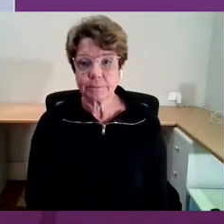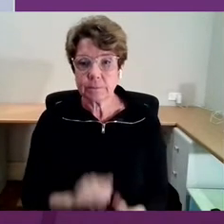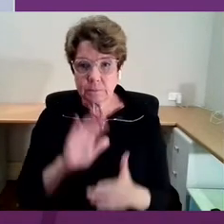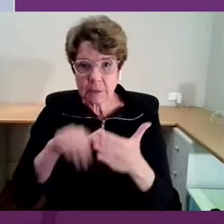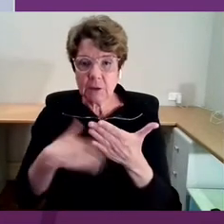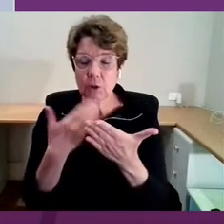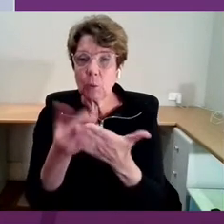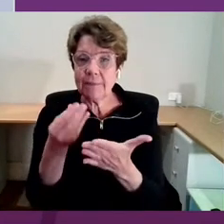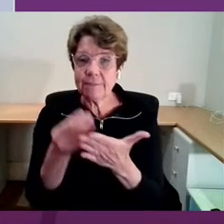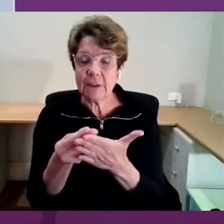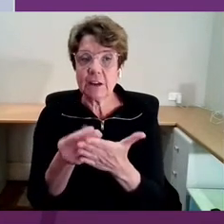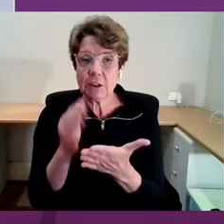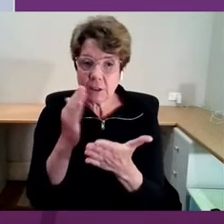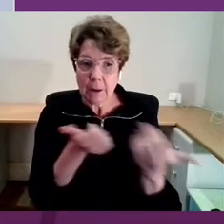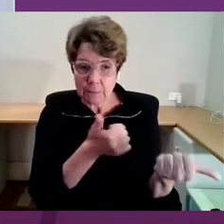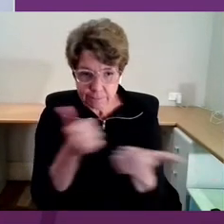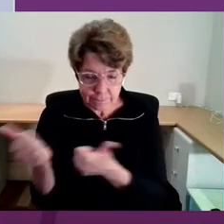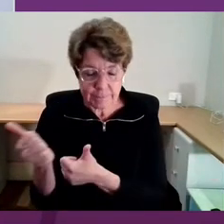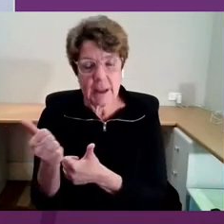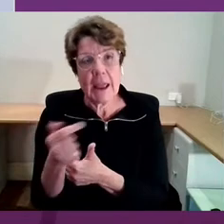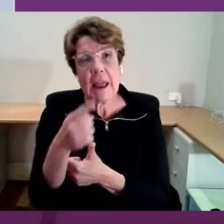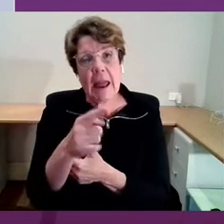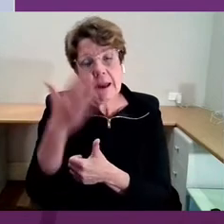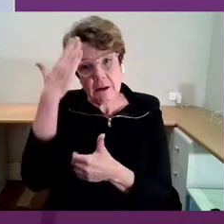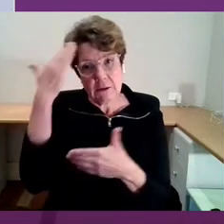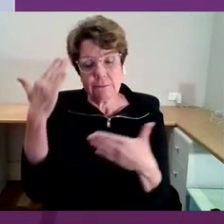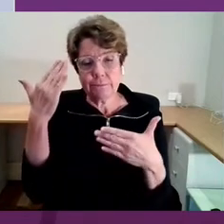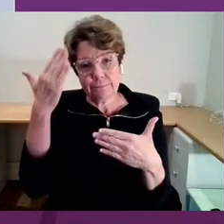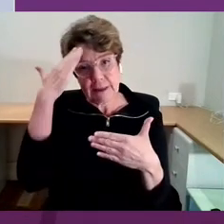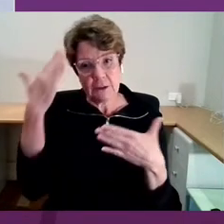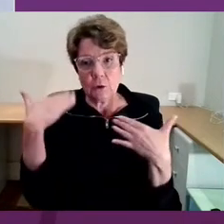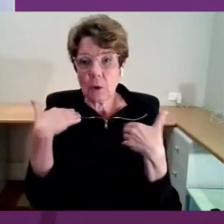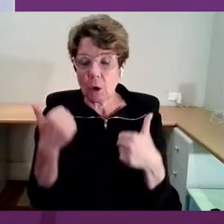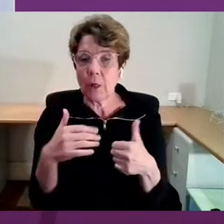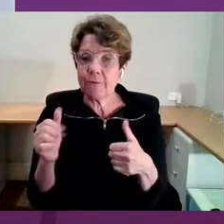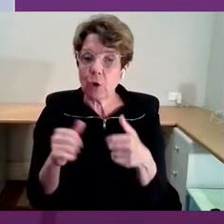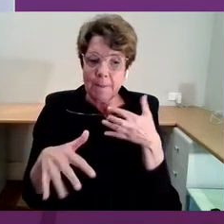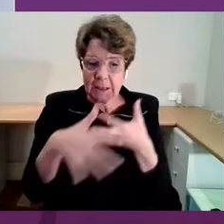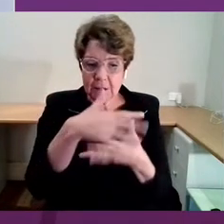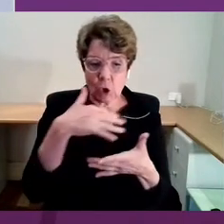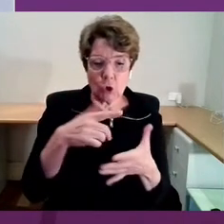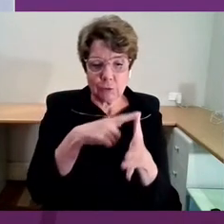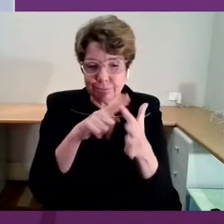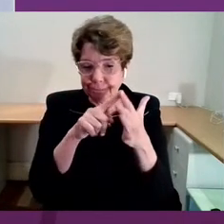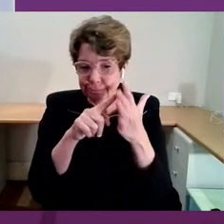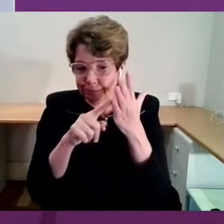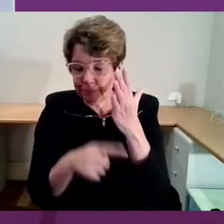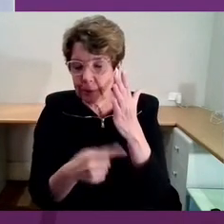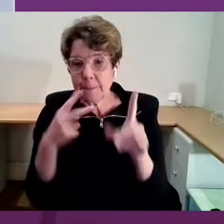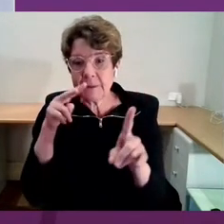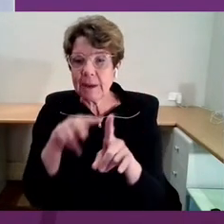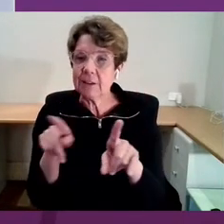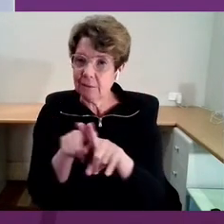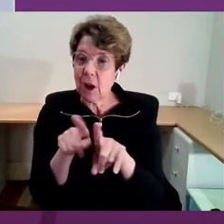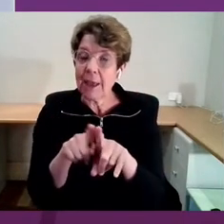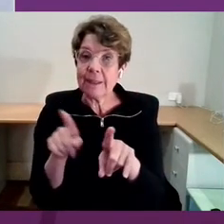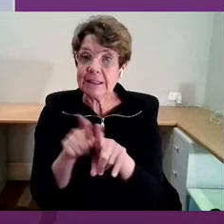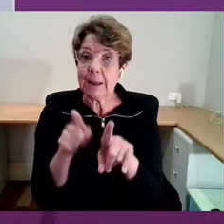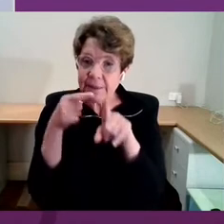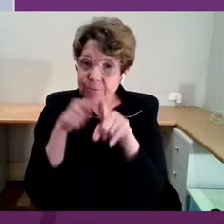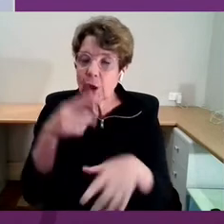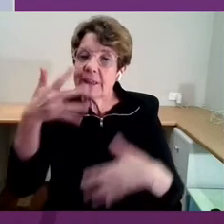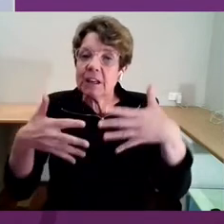mental health from social determinants perspective, going back to that data that I cited earlier around the World Health Organization and the